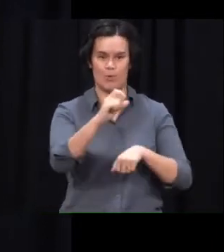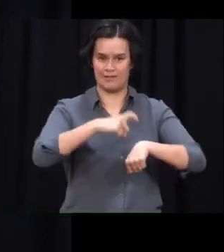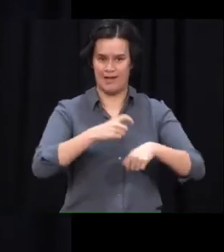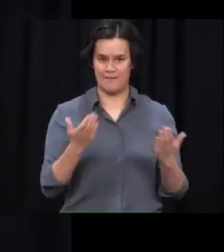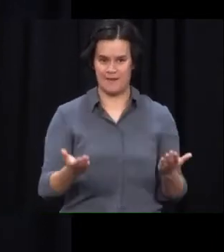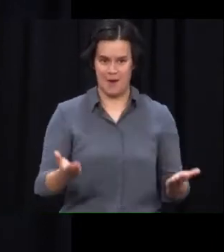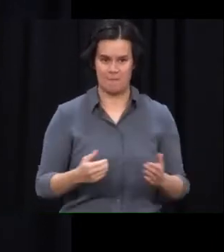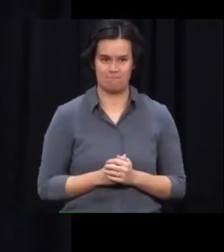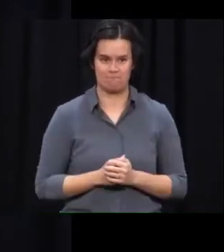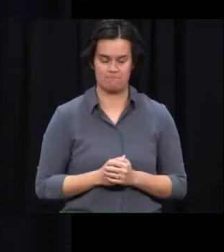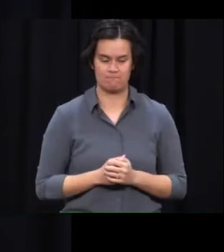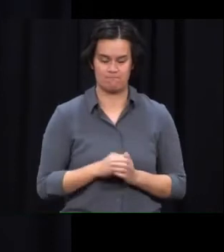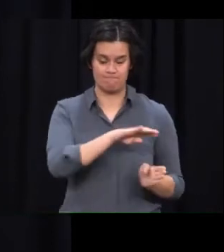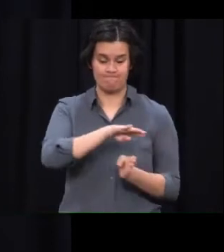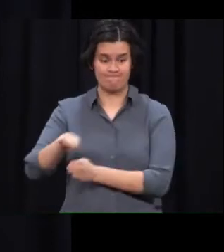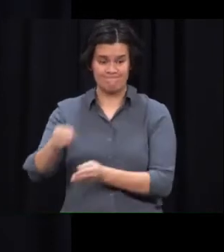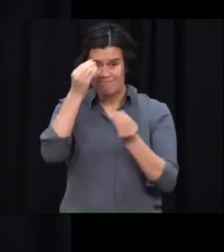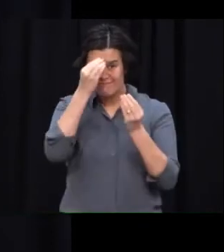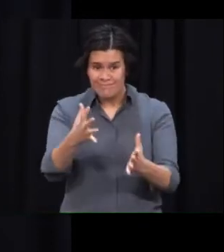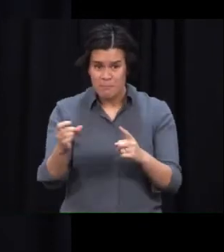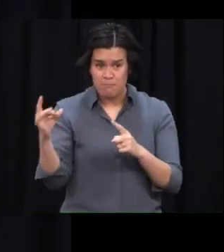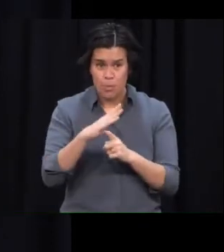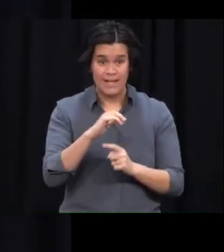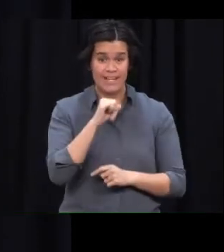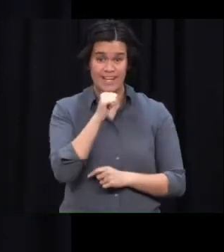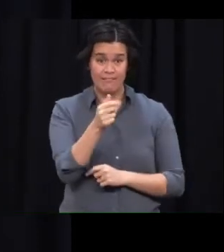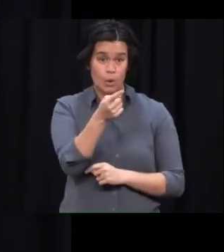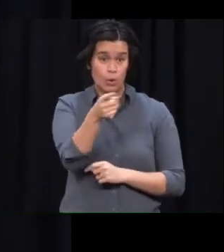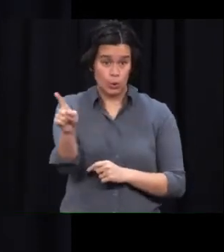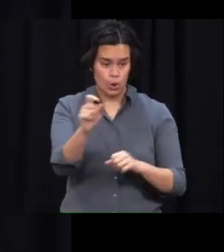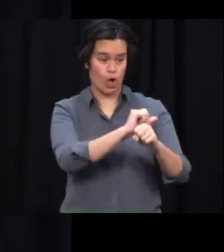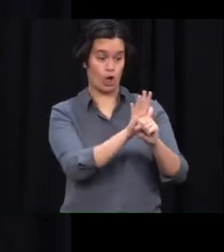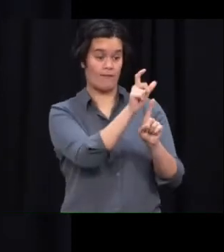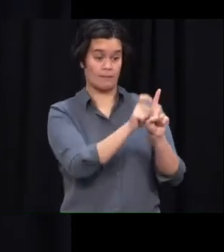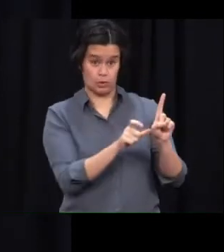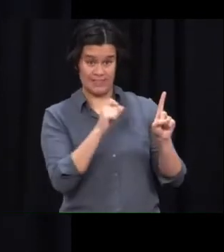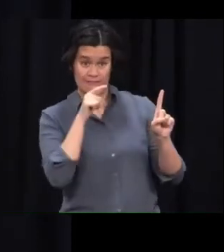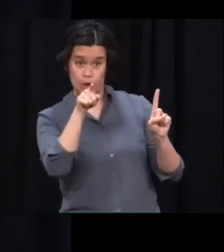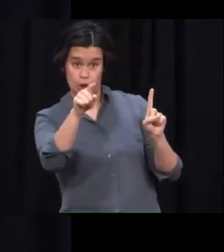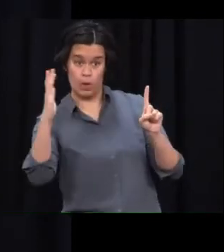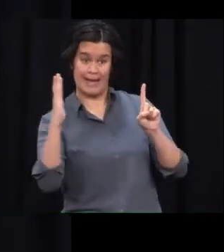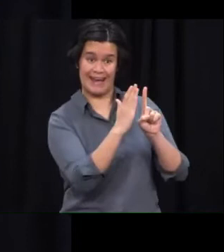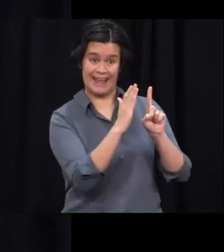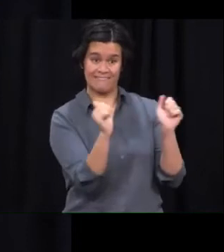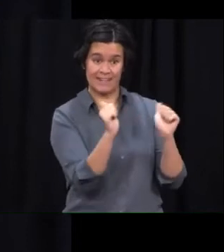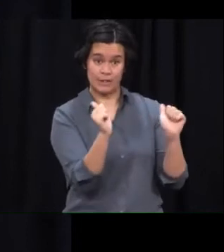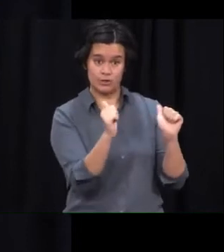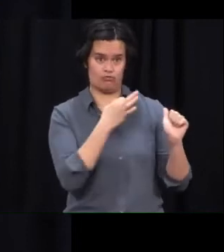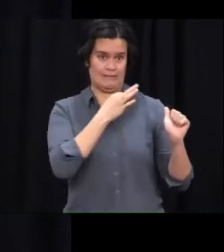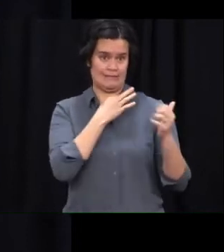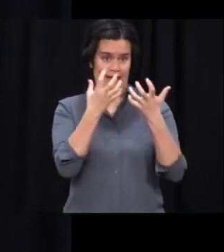and you are self-isolating, you should not leave your house and that includes going to be vaccinated.